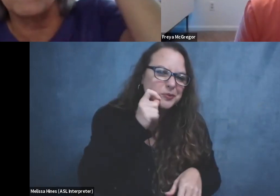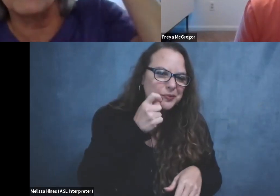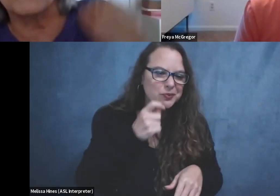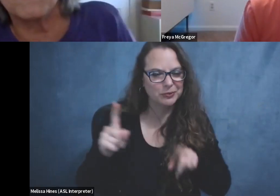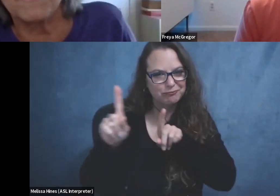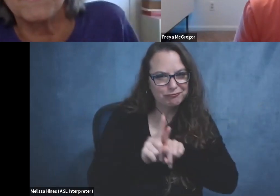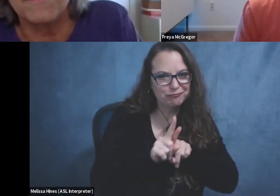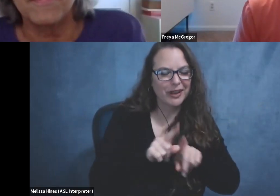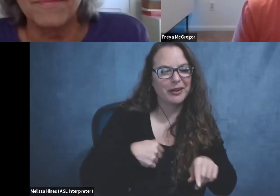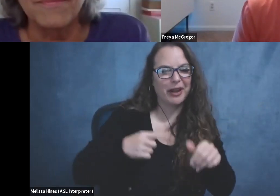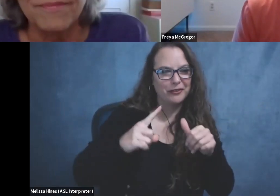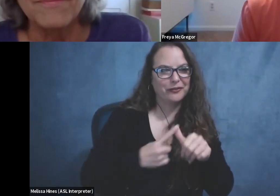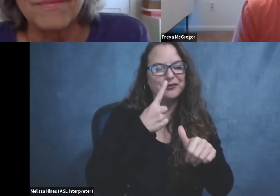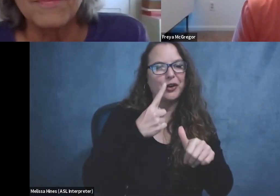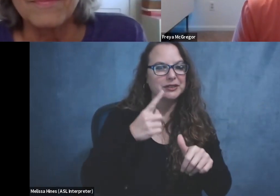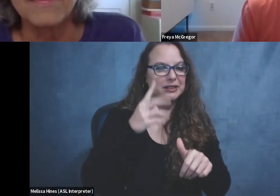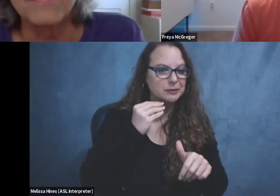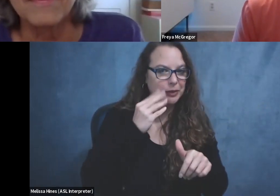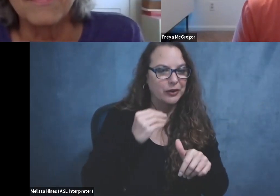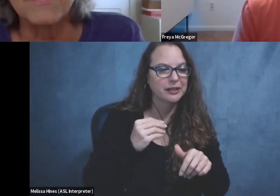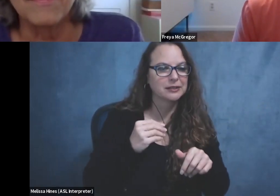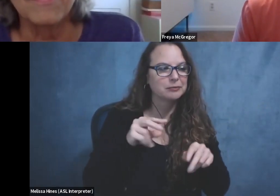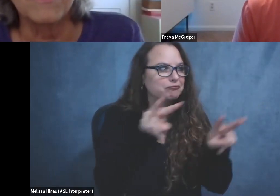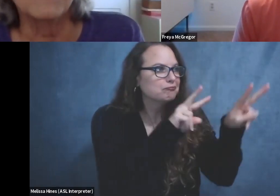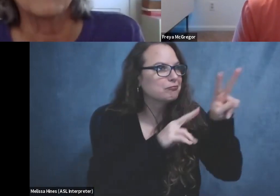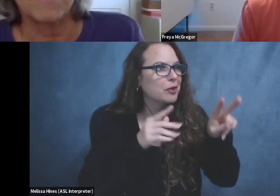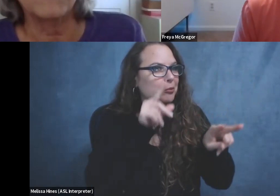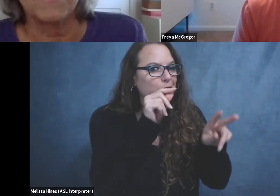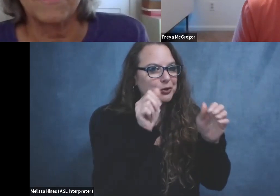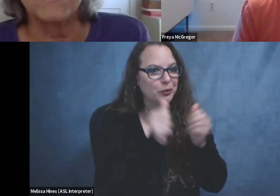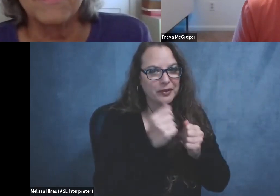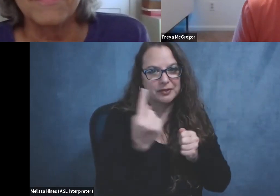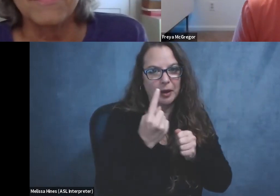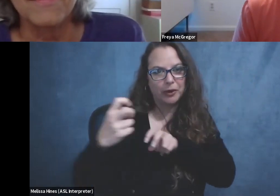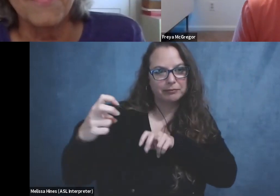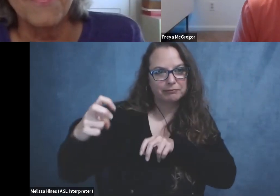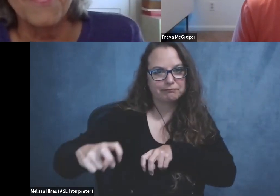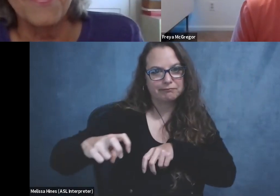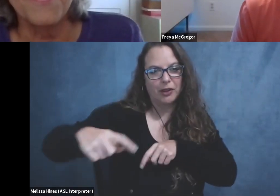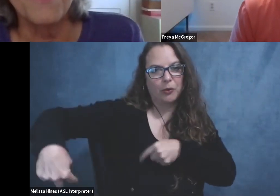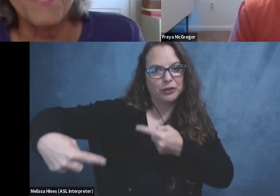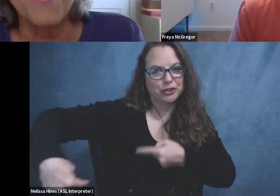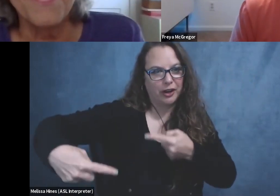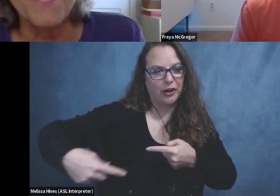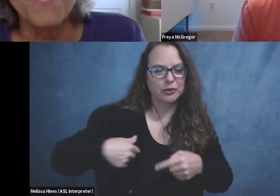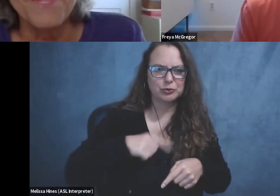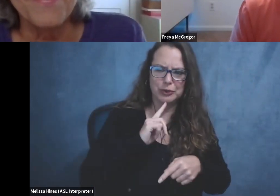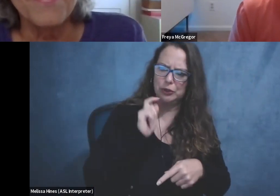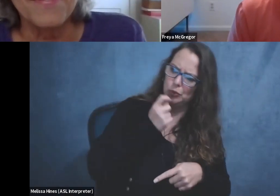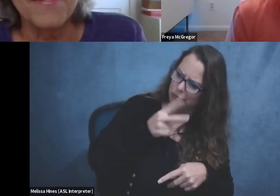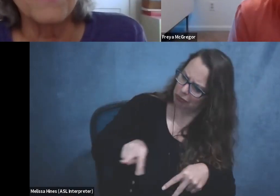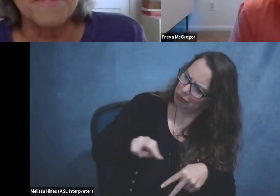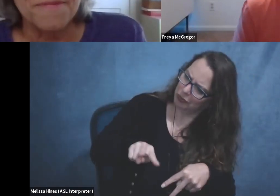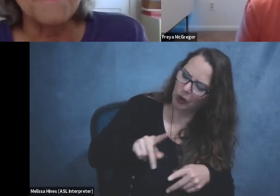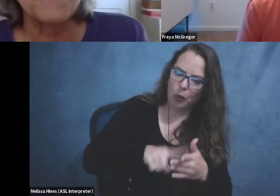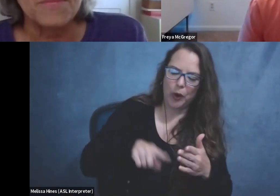birding with someone who was using a manual wheelchair and, um, it was, it was definitely, um, really cool to see what you kind of ran